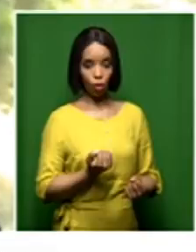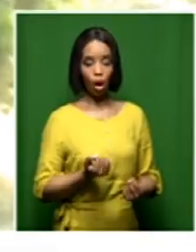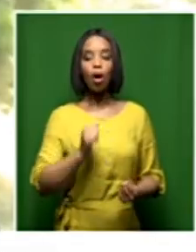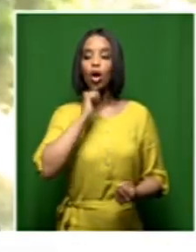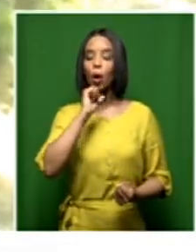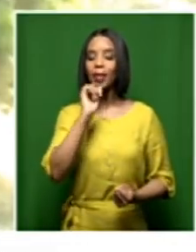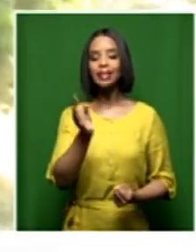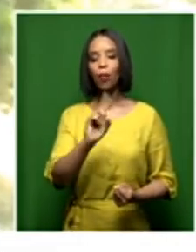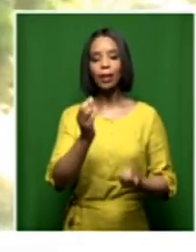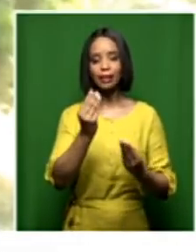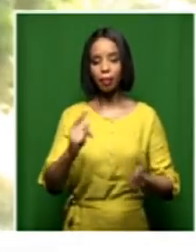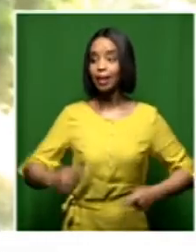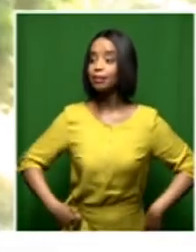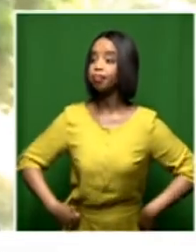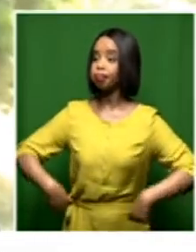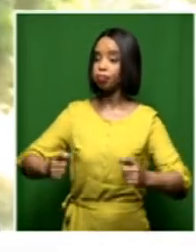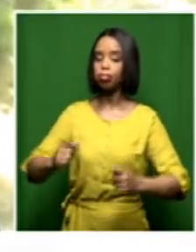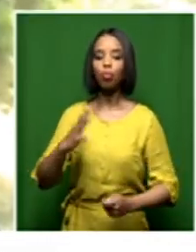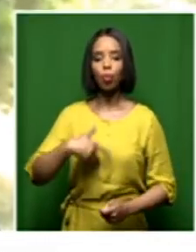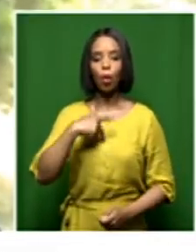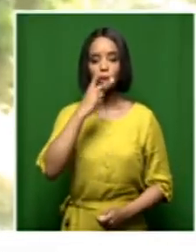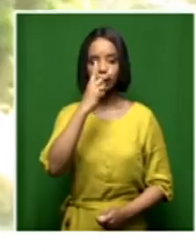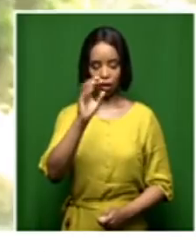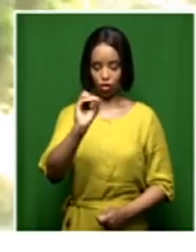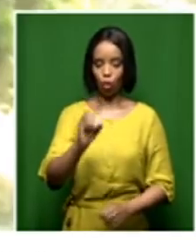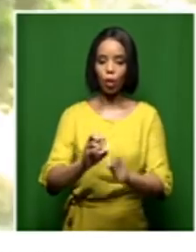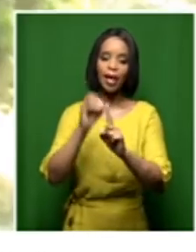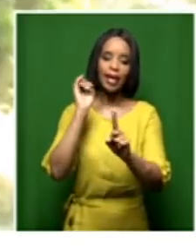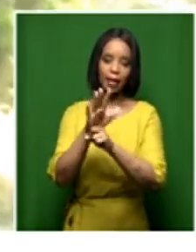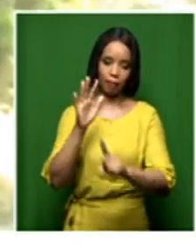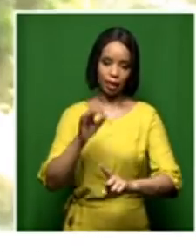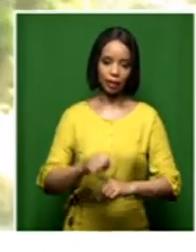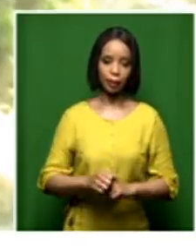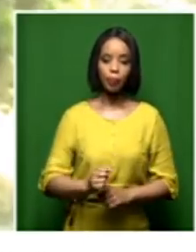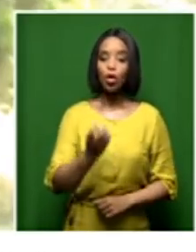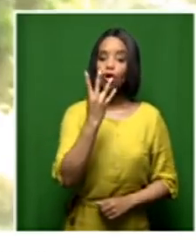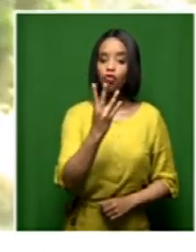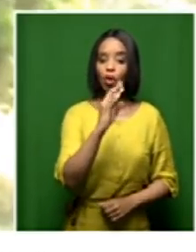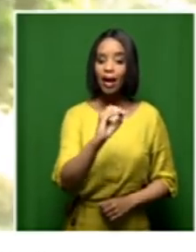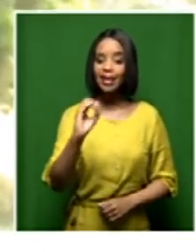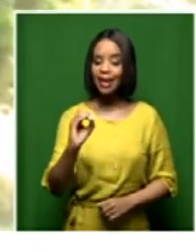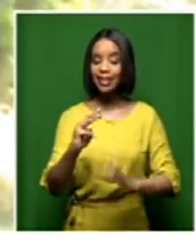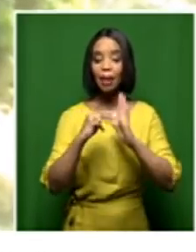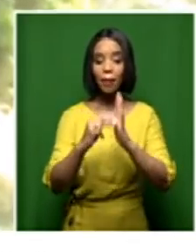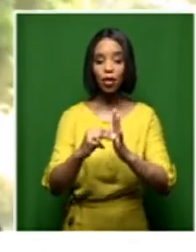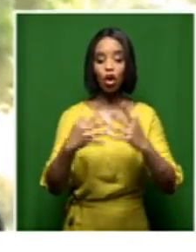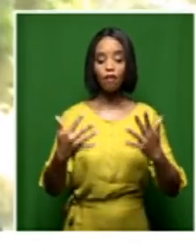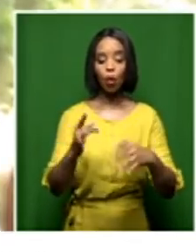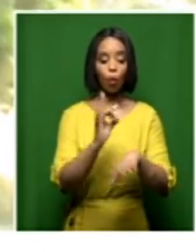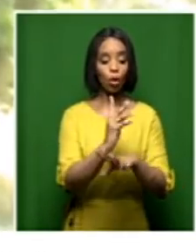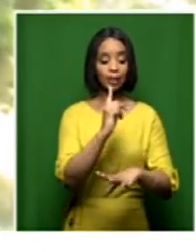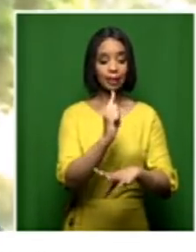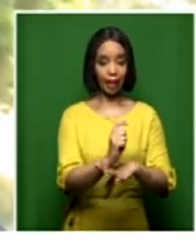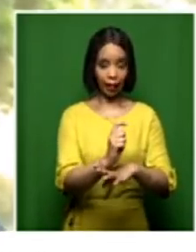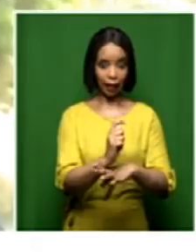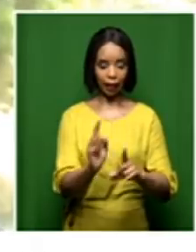on that amount of money. And 400 million on consultants, and yet we have not